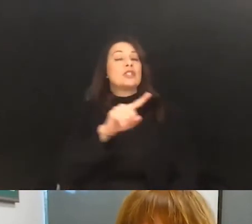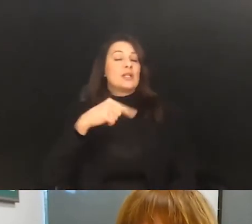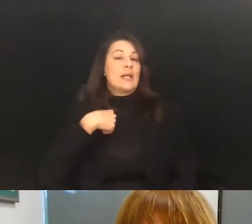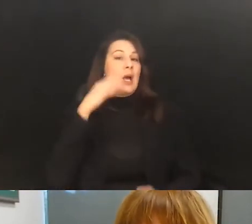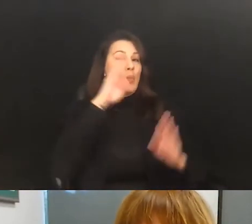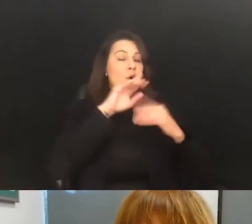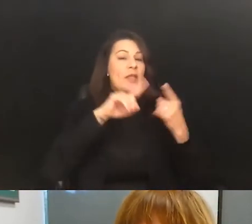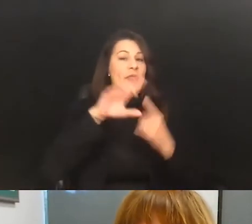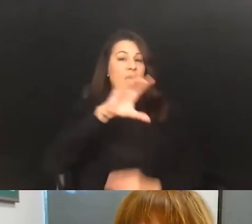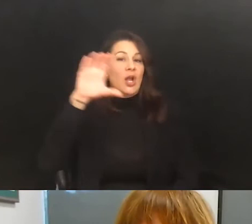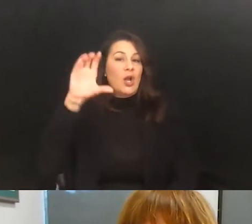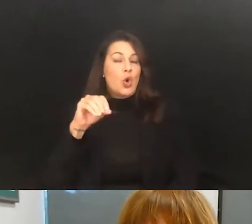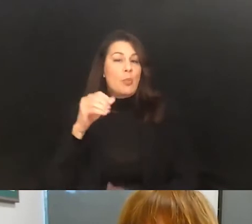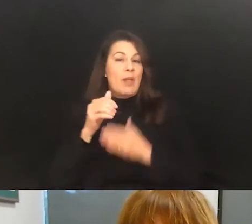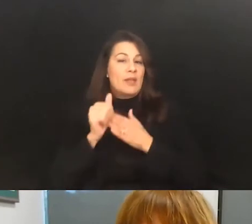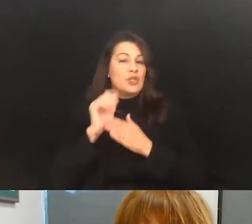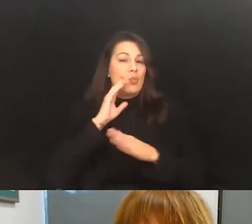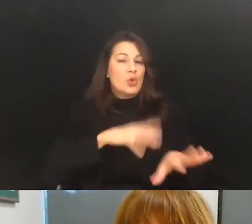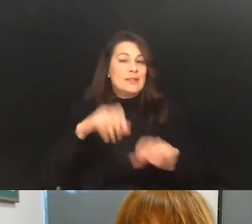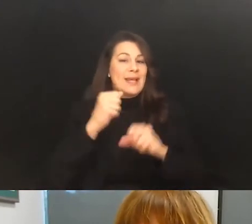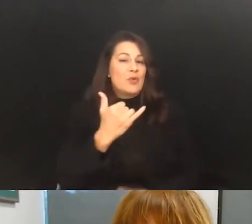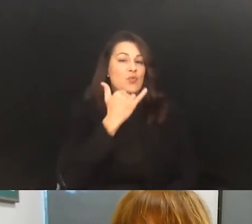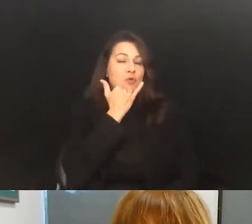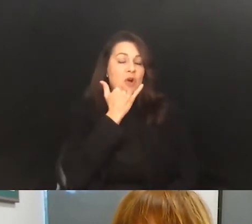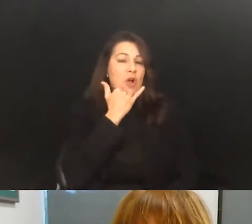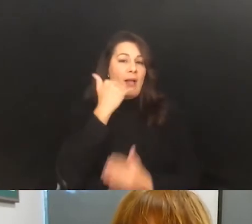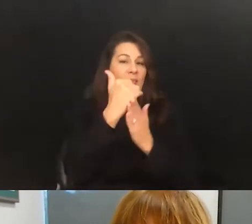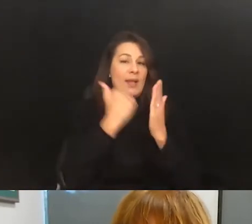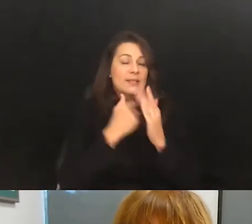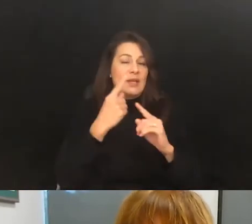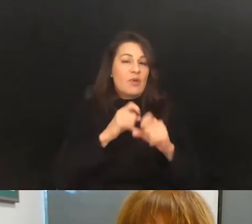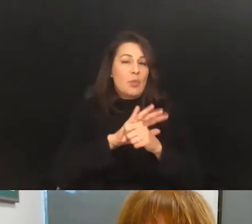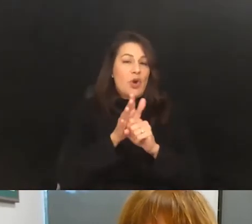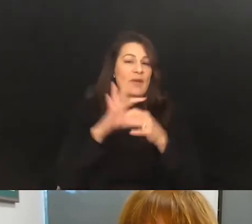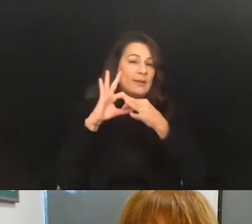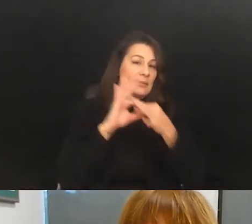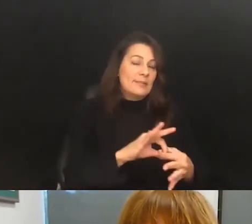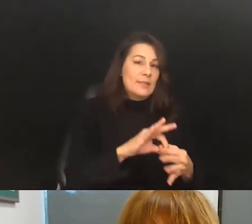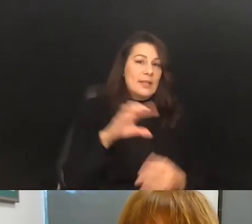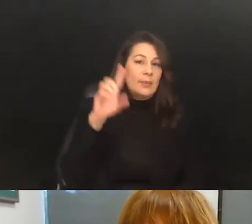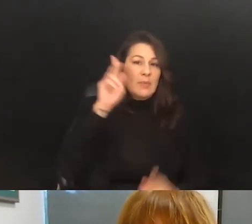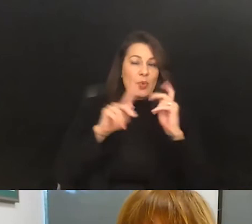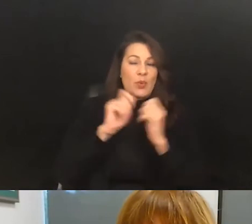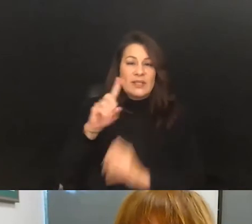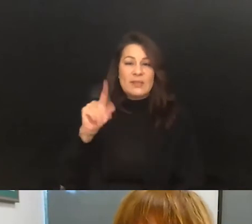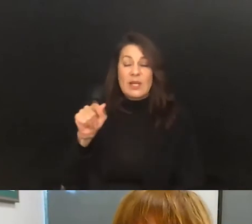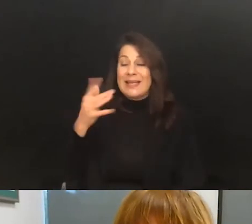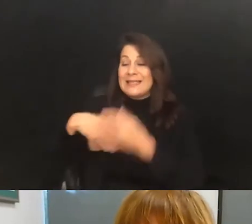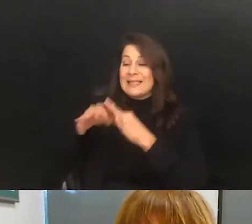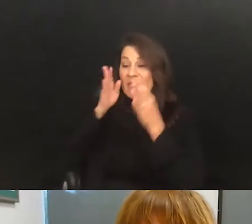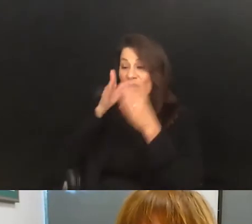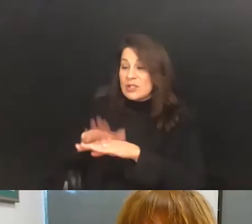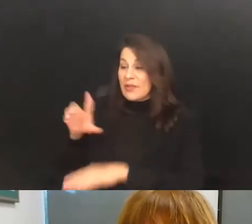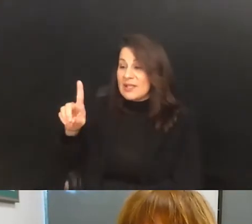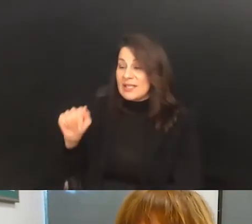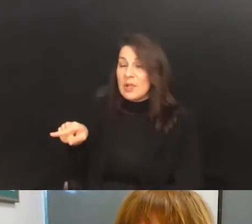lessons from COVID as far as accommodating people with disabilities is considered rather than focusing on the disability experience. There's